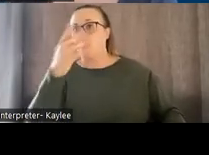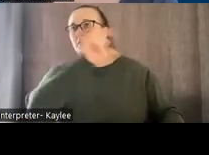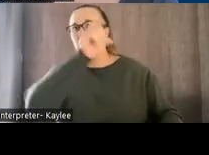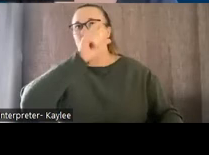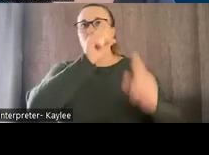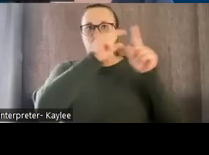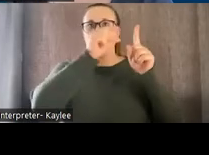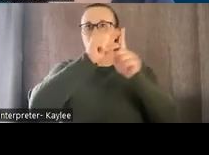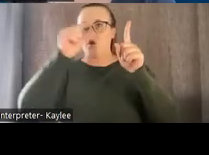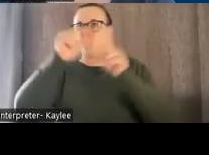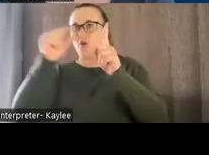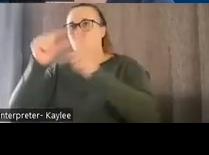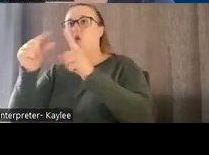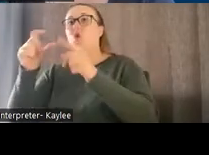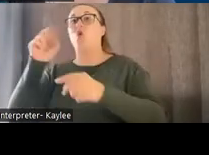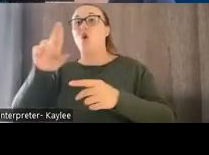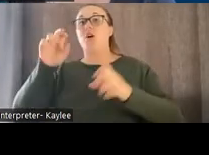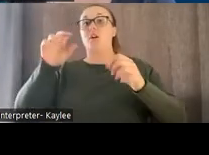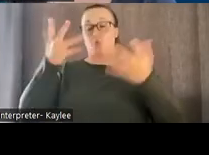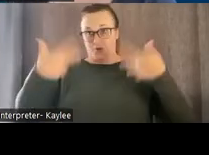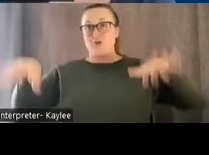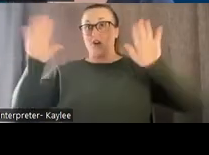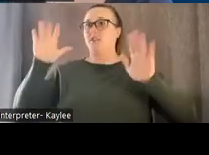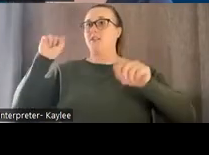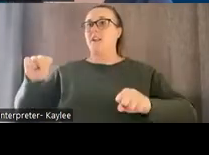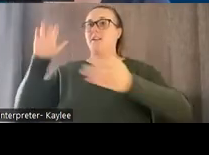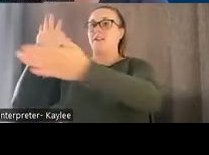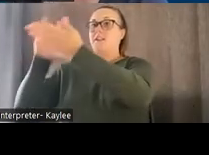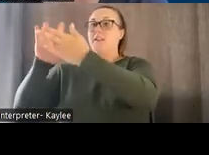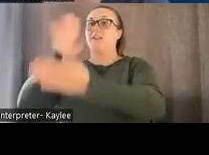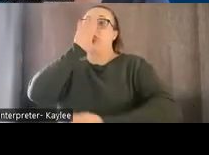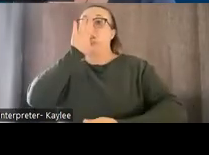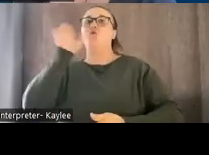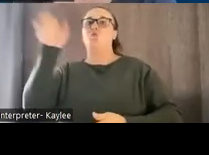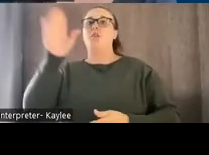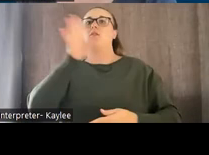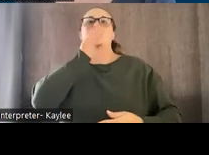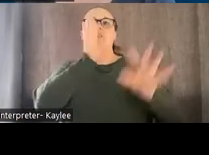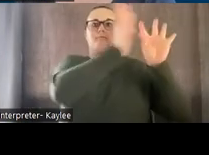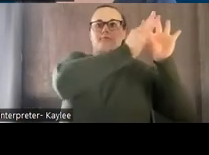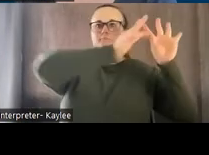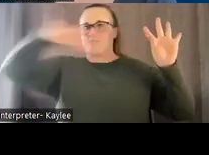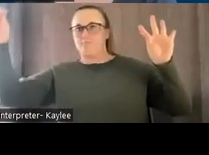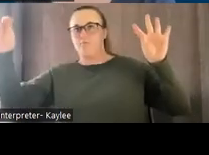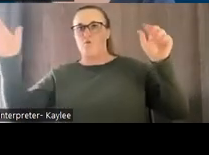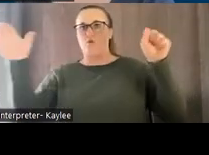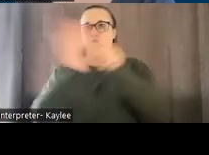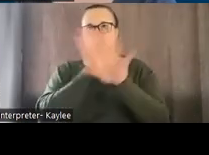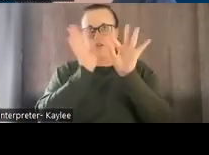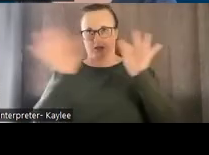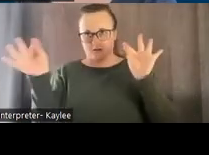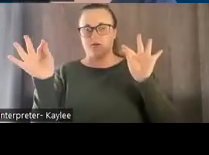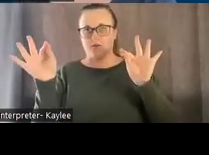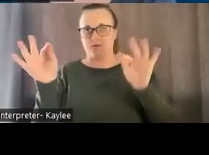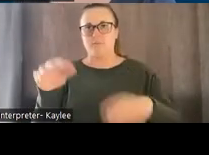the tool or the speech bar, and it'll speech, speak that whole message. So you can see, as